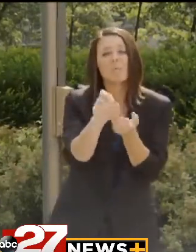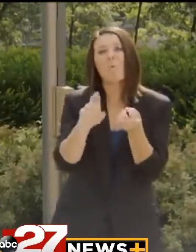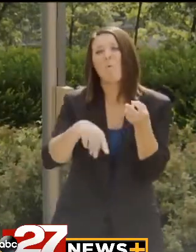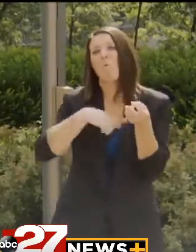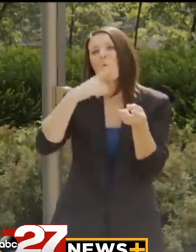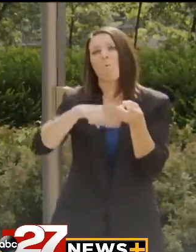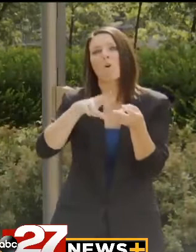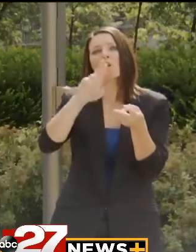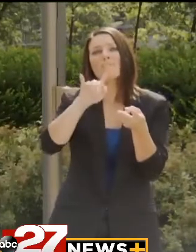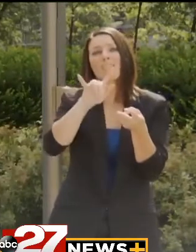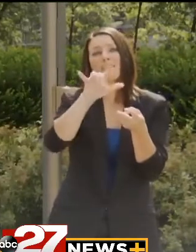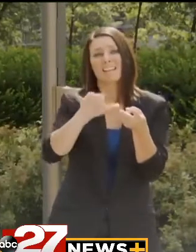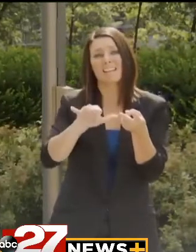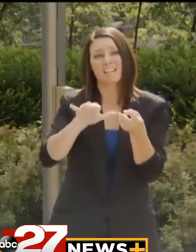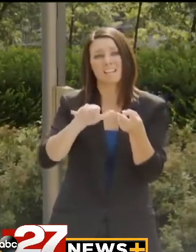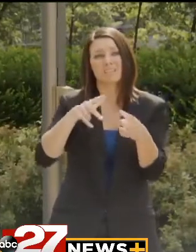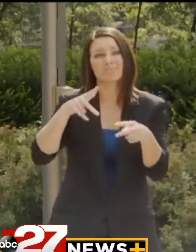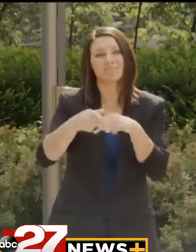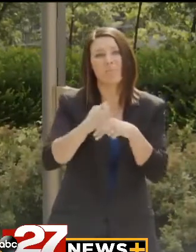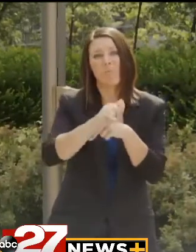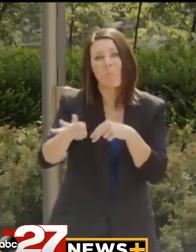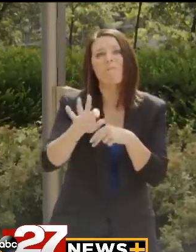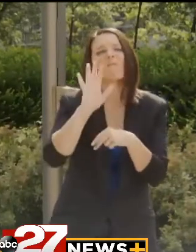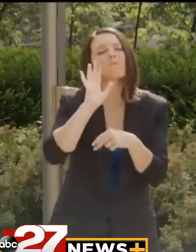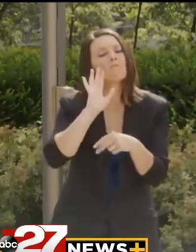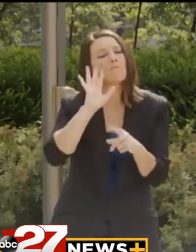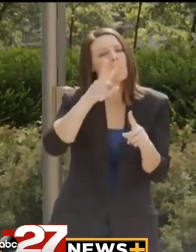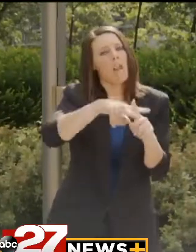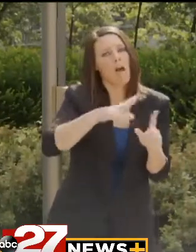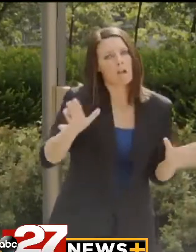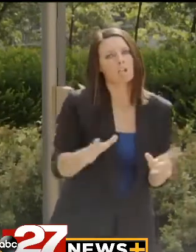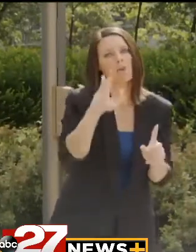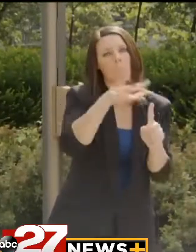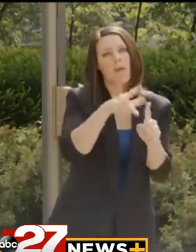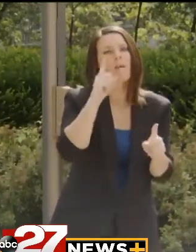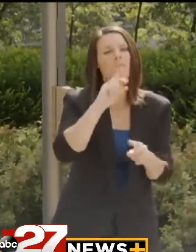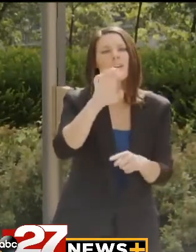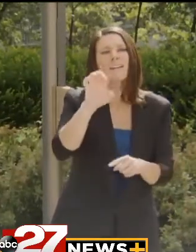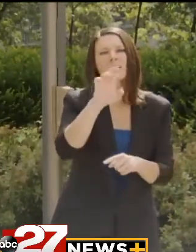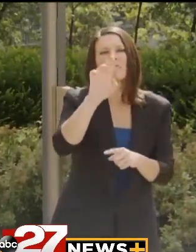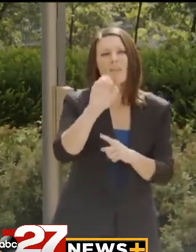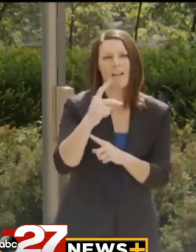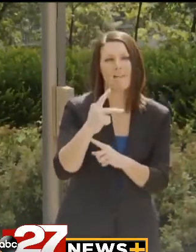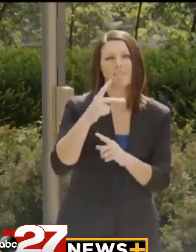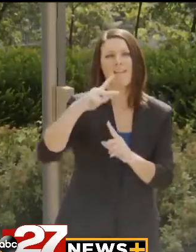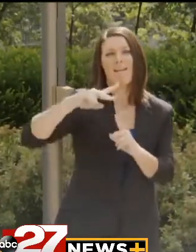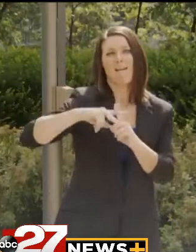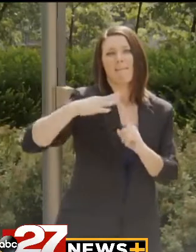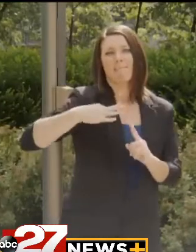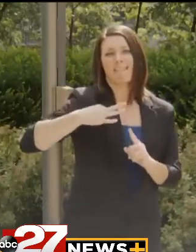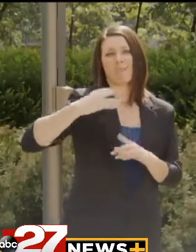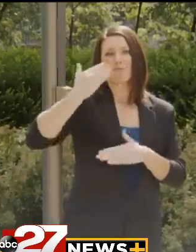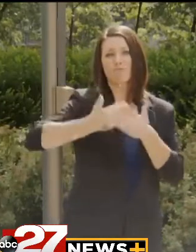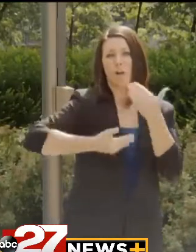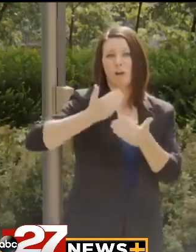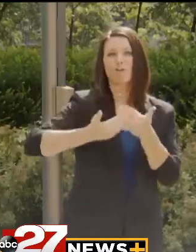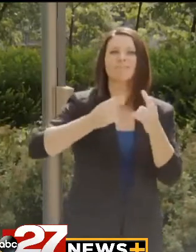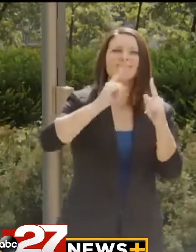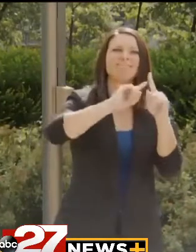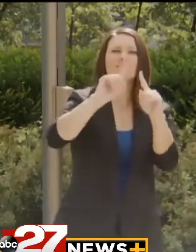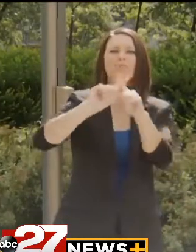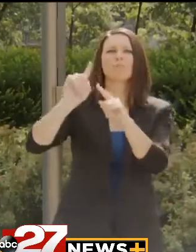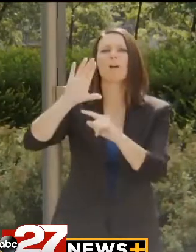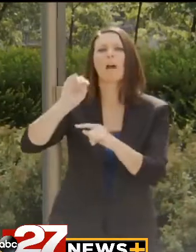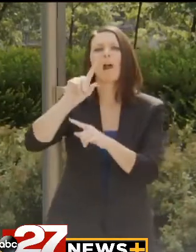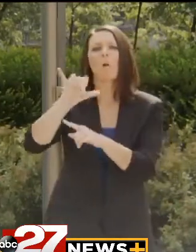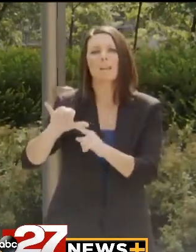utility shutoffs, please apply for ERAP. The application process for ERAP varies by county,